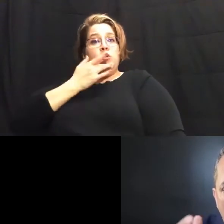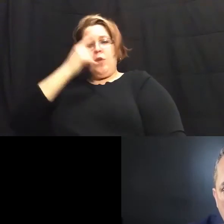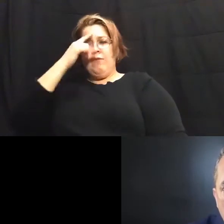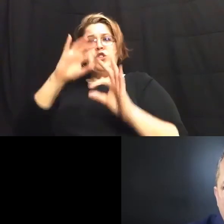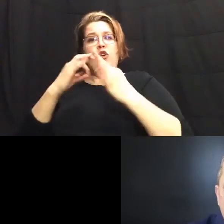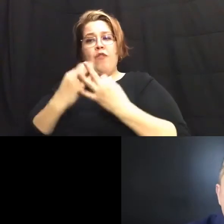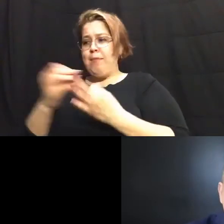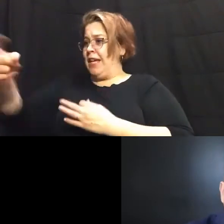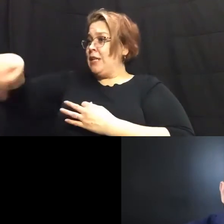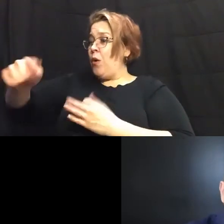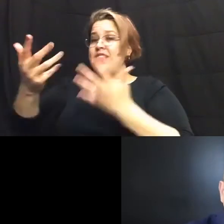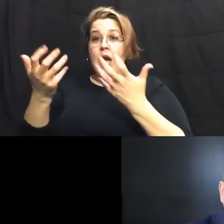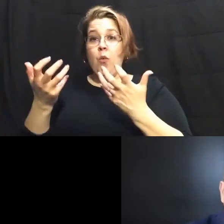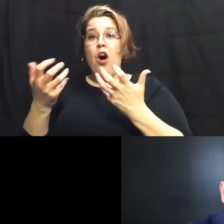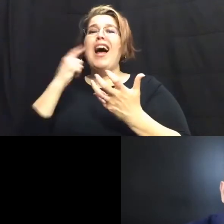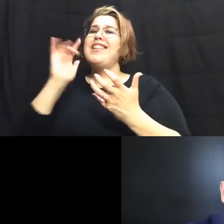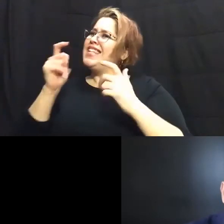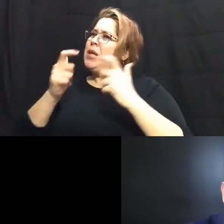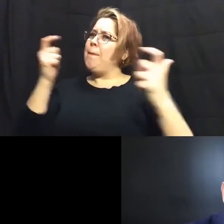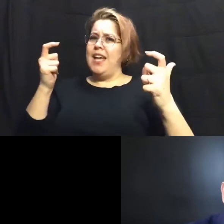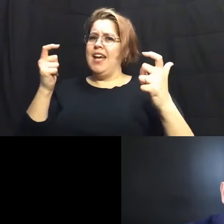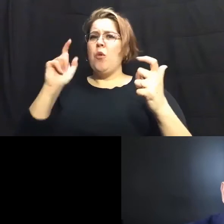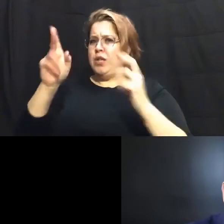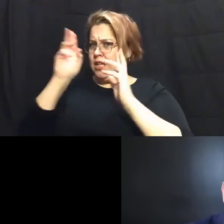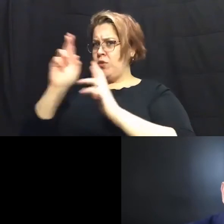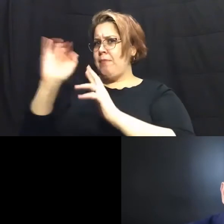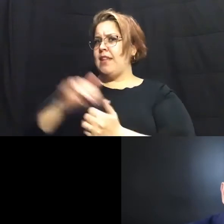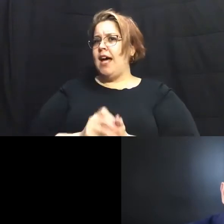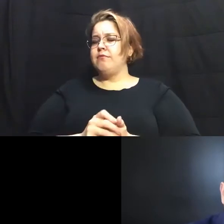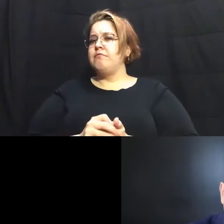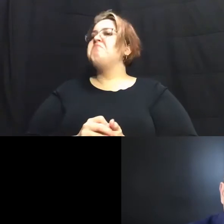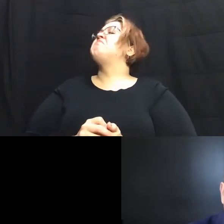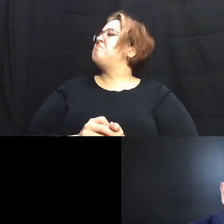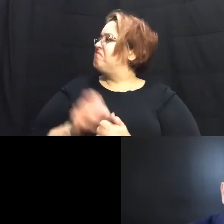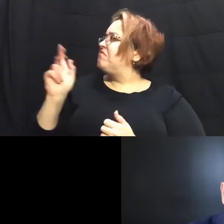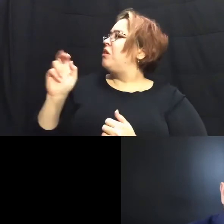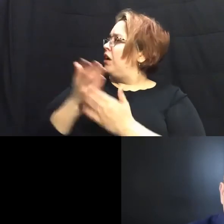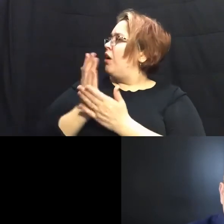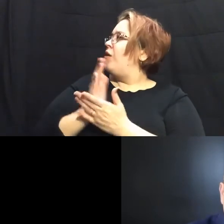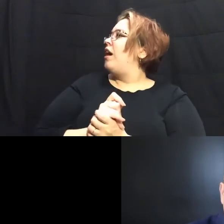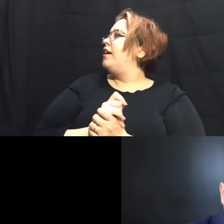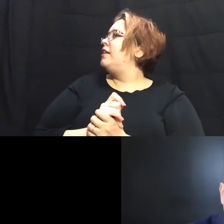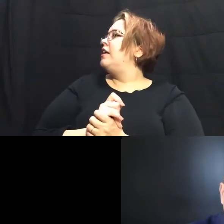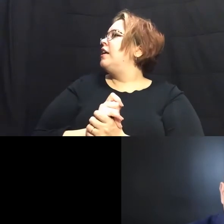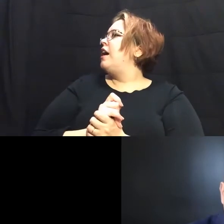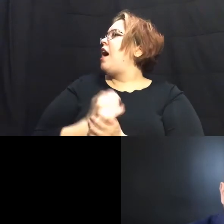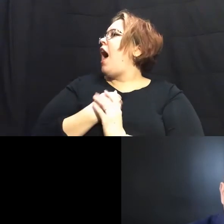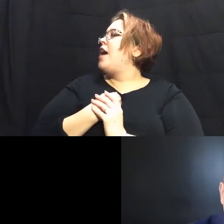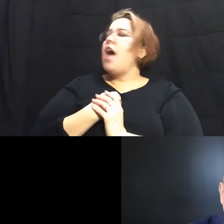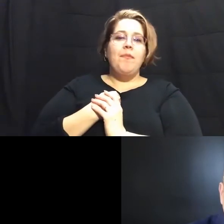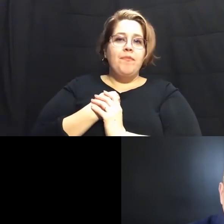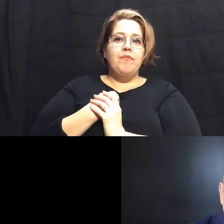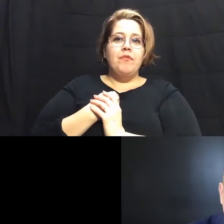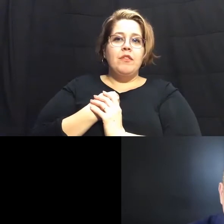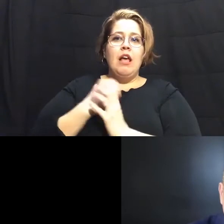what they want to do i think is huge and we need to honor that okay all right um all right i um unless i'm getting